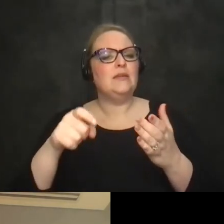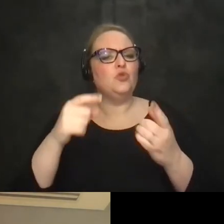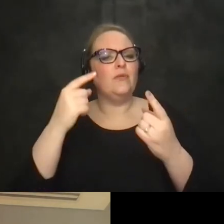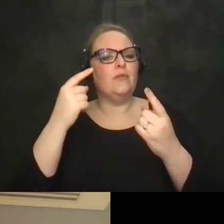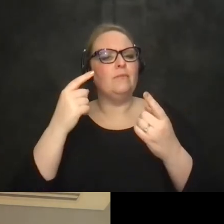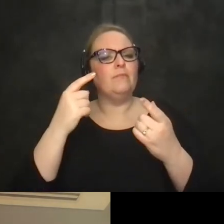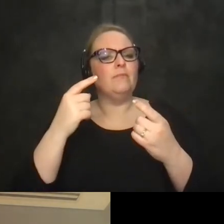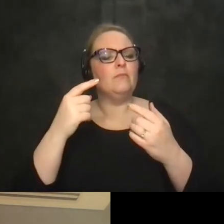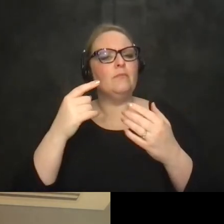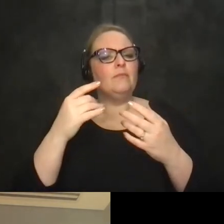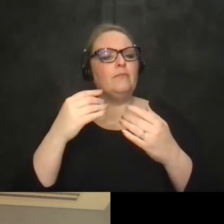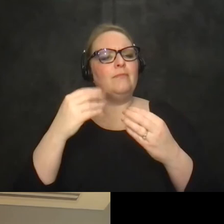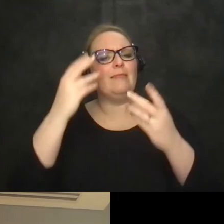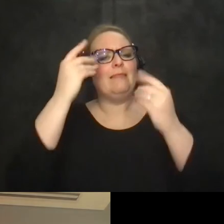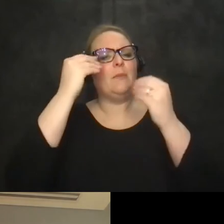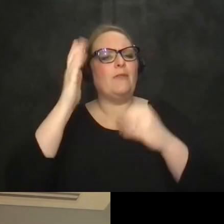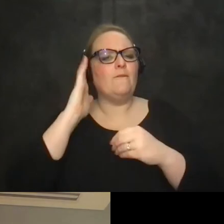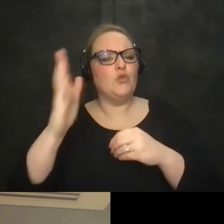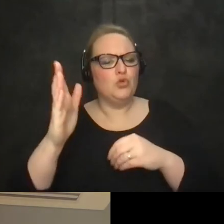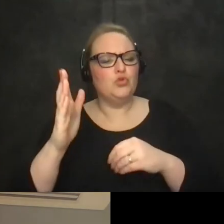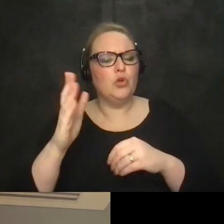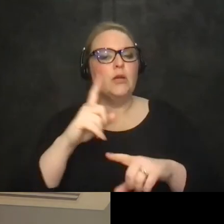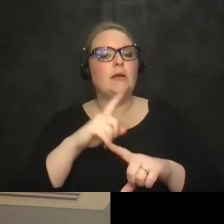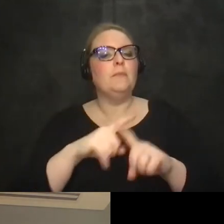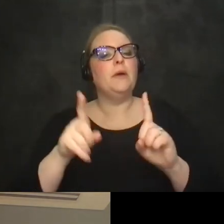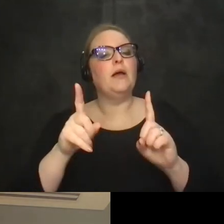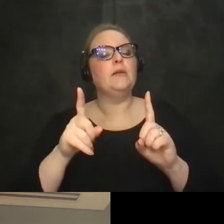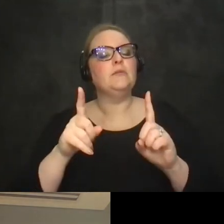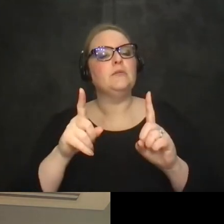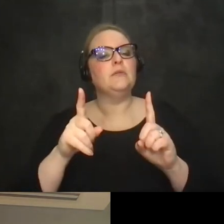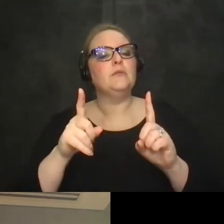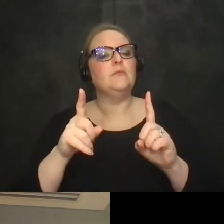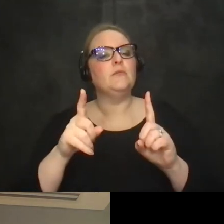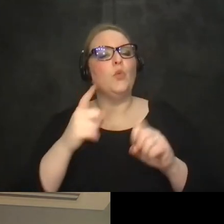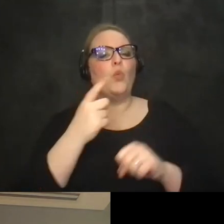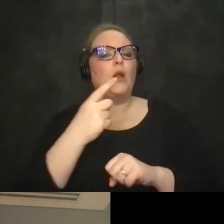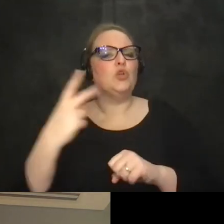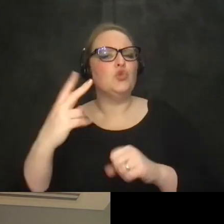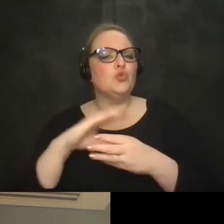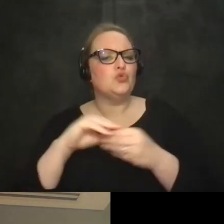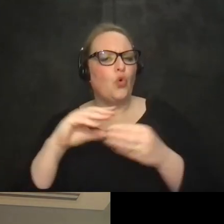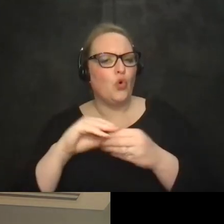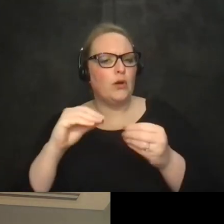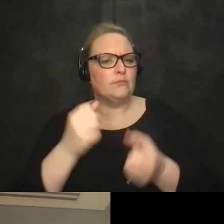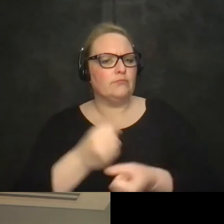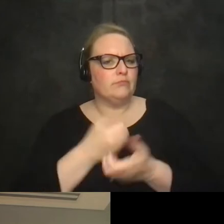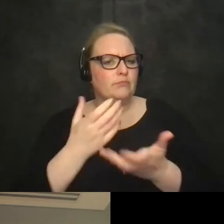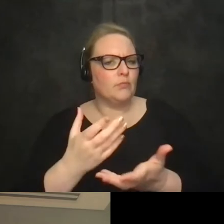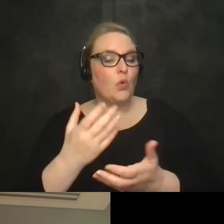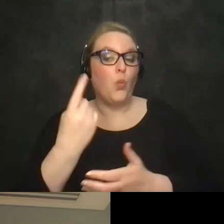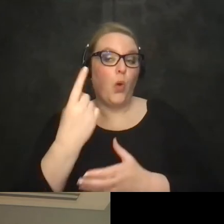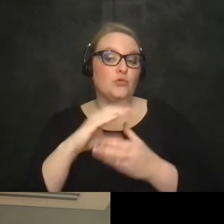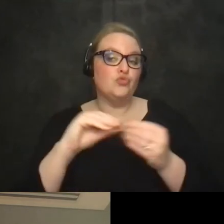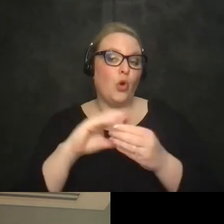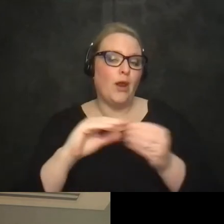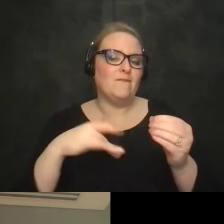did you think for the future um but i just wanted to to share with you um one or two stories uh and one story which i think is